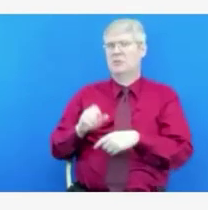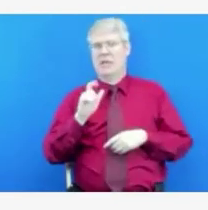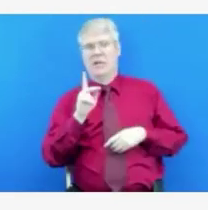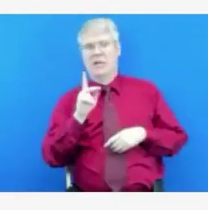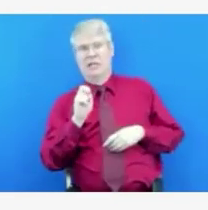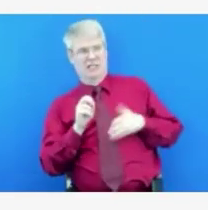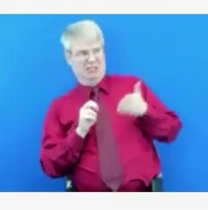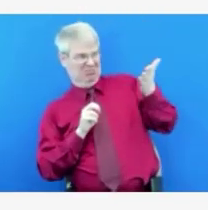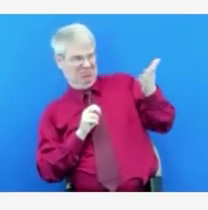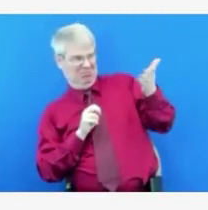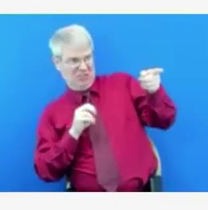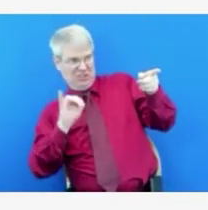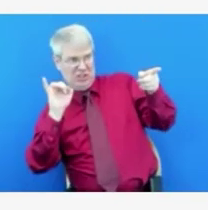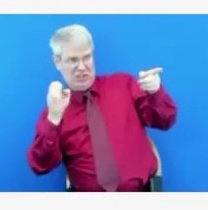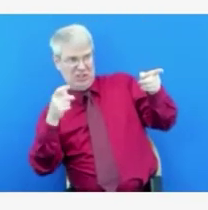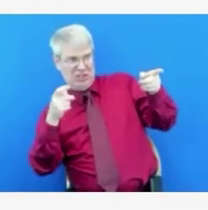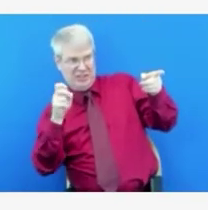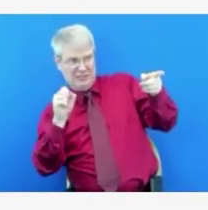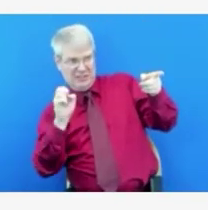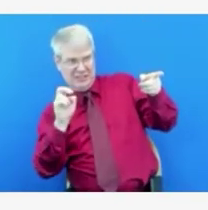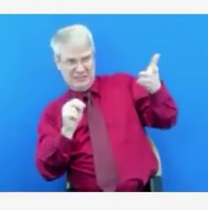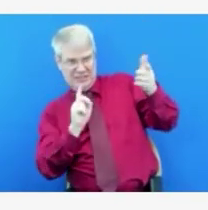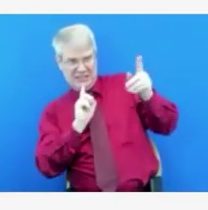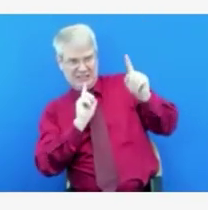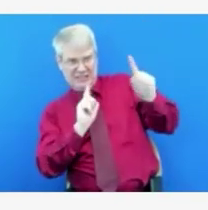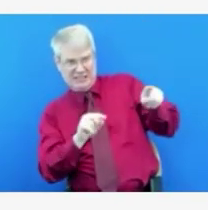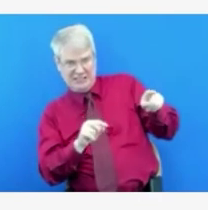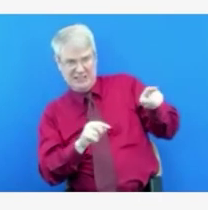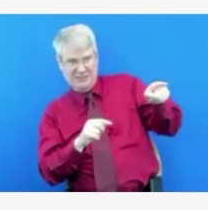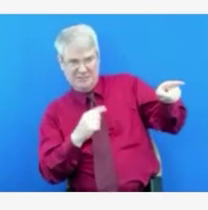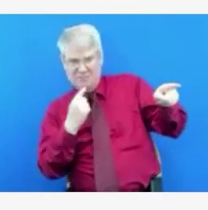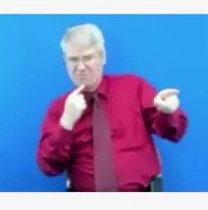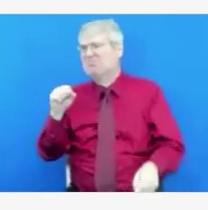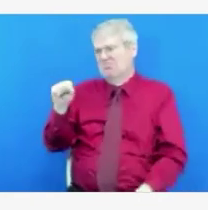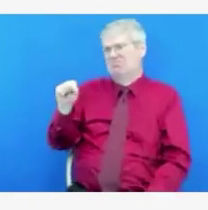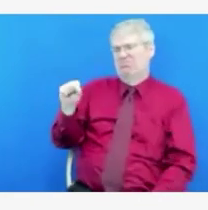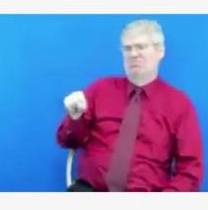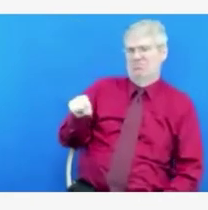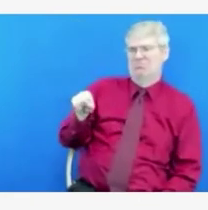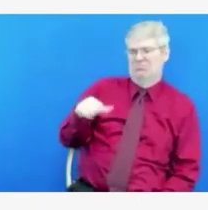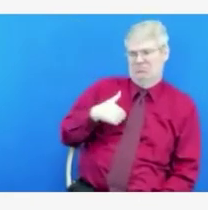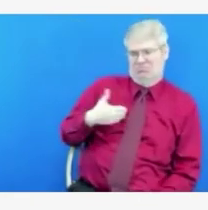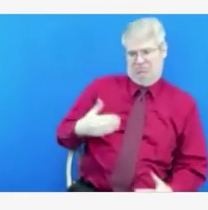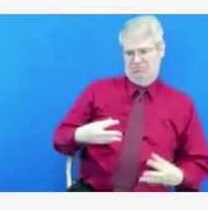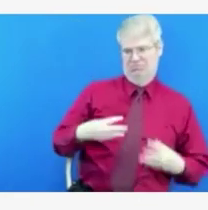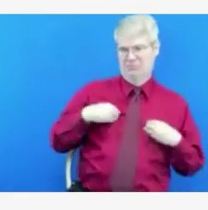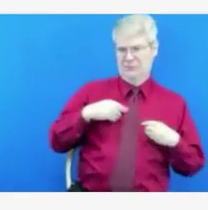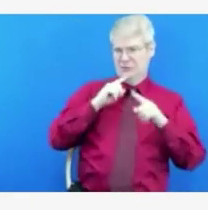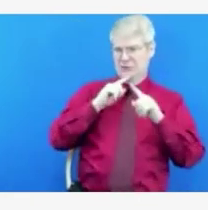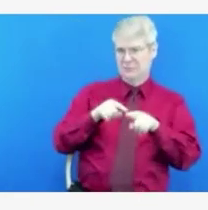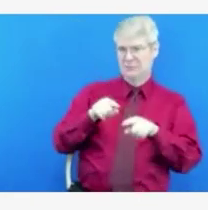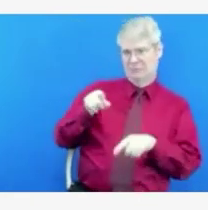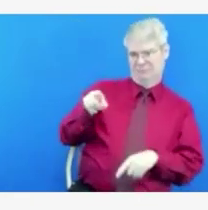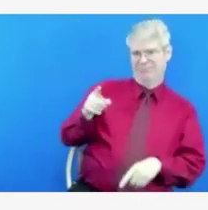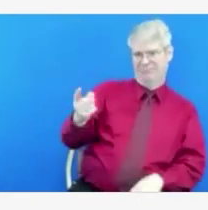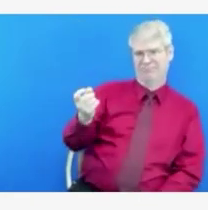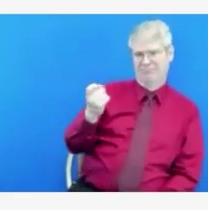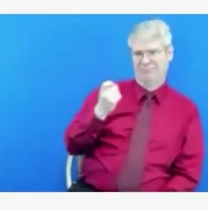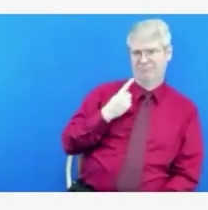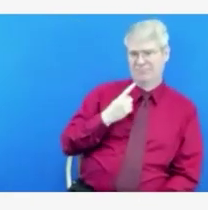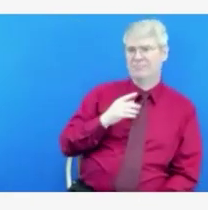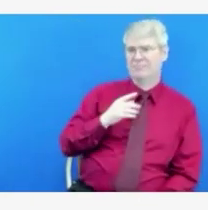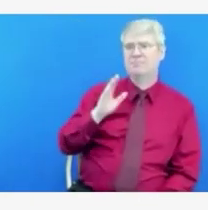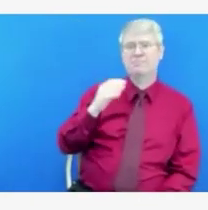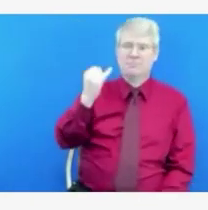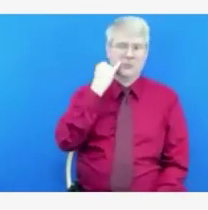Yes. Thank you. Thank you, Audrey. It's a really important question, and it's a tragedy in those children's lives to lose a parent, prematurely lose a parent.